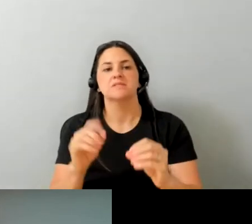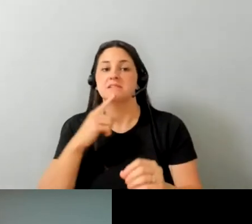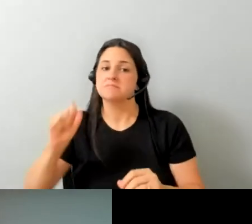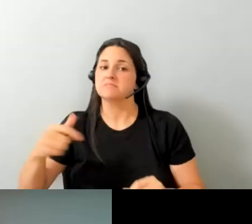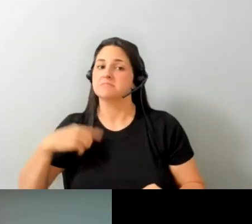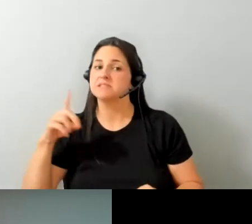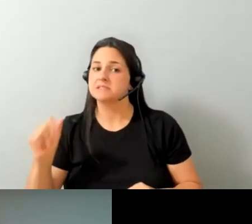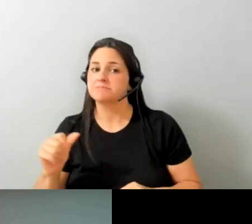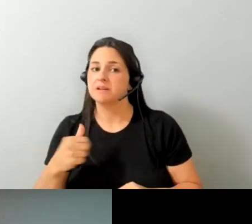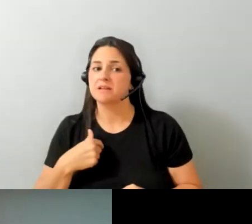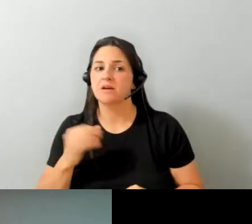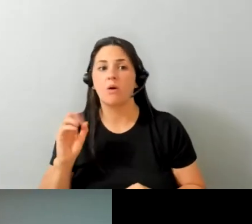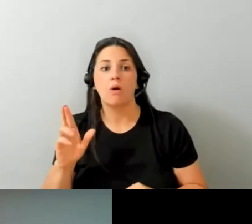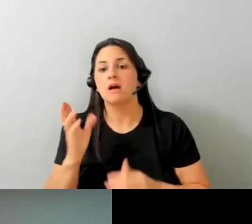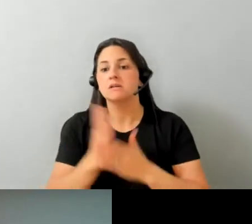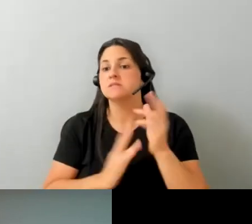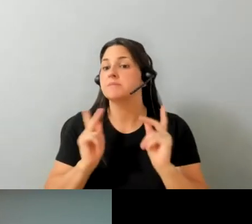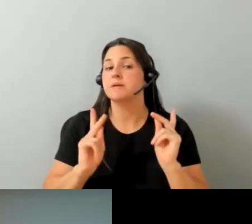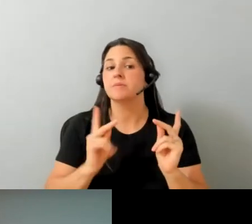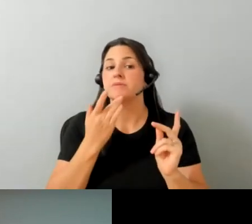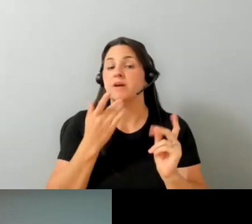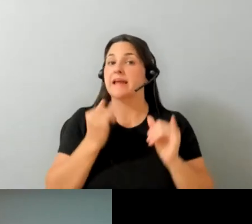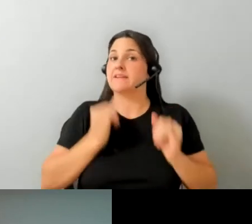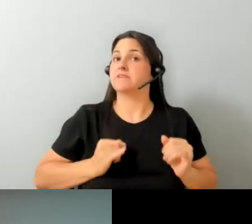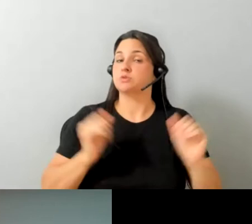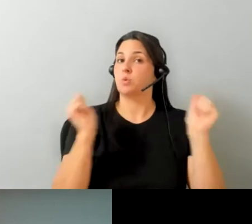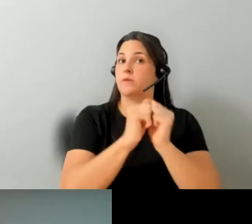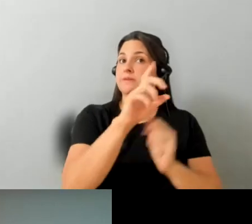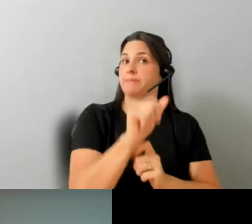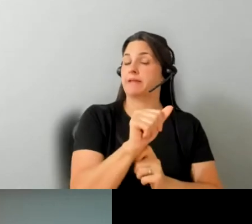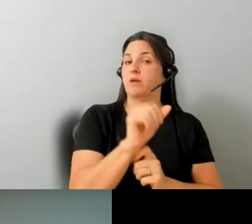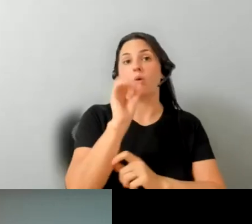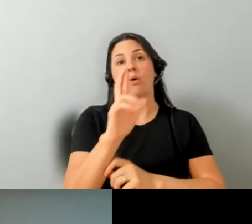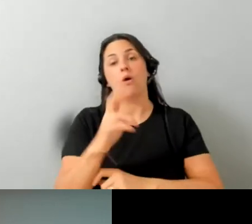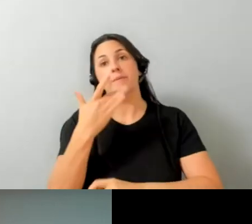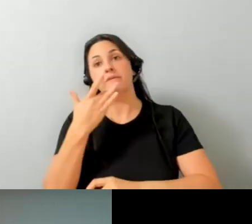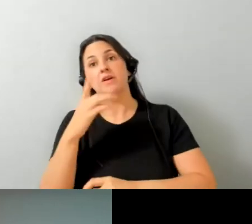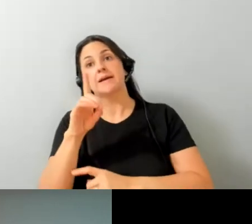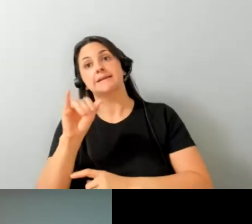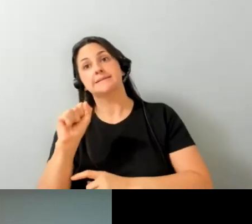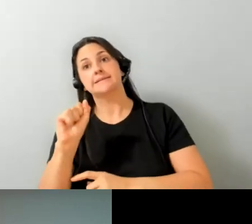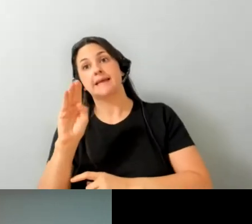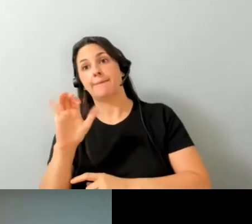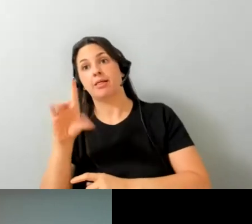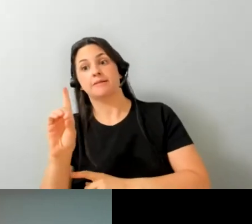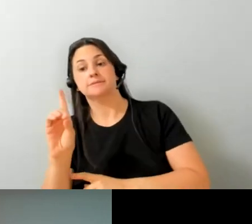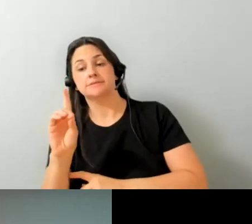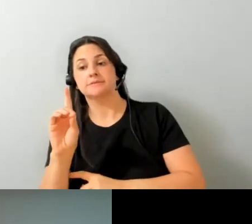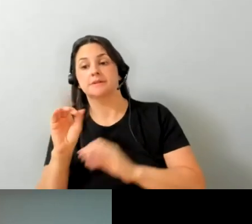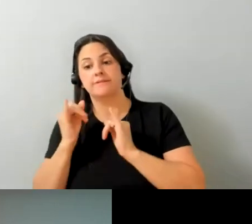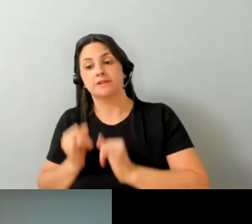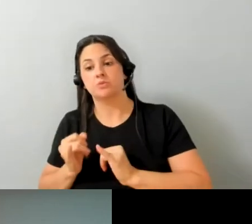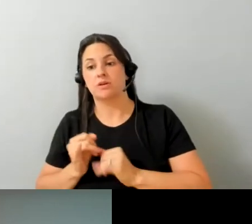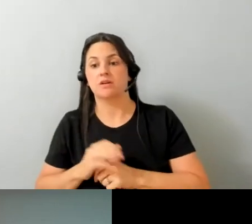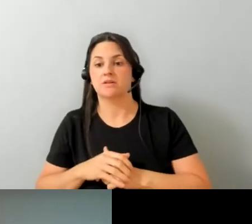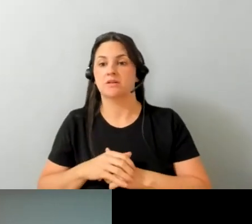prefer individual with disability while some people prefer disabled individual and there's so many different variations out